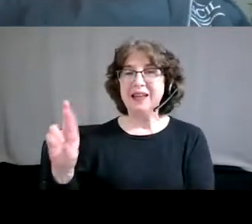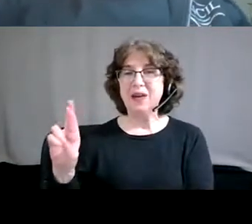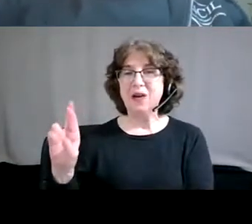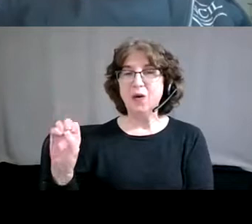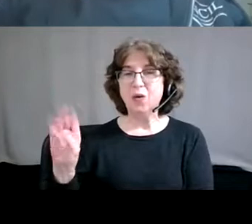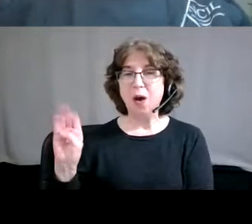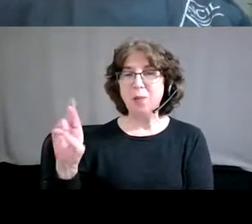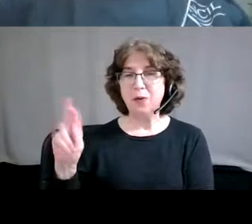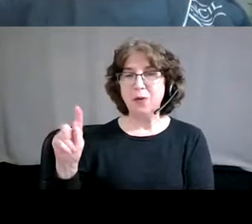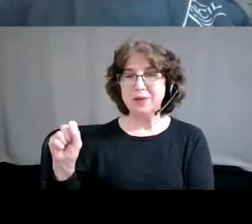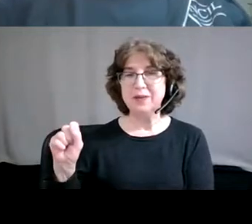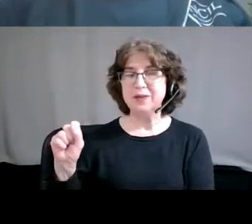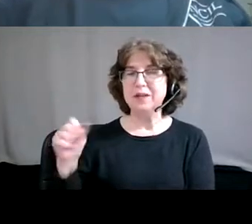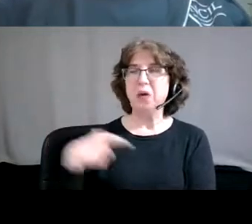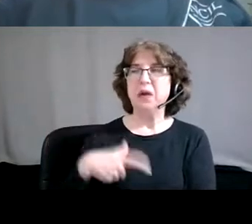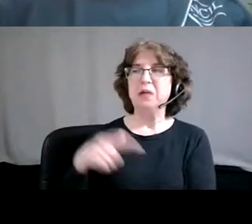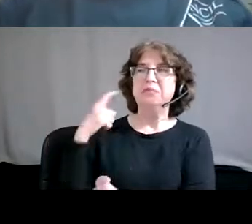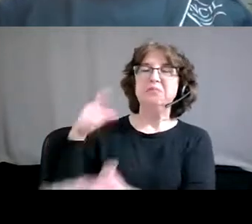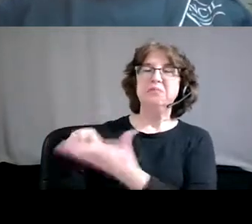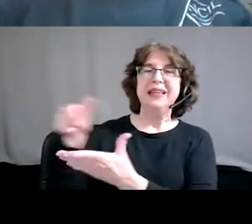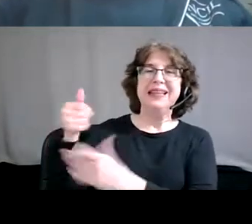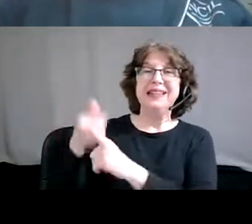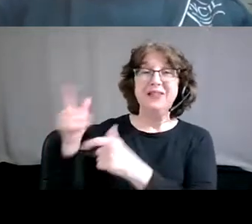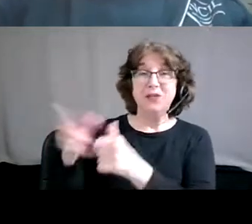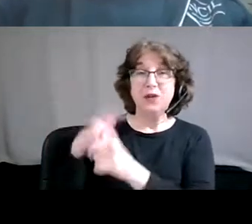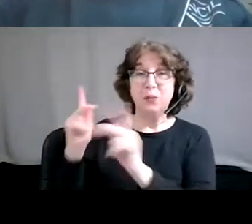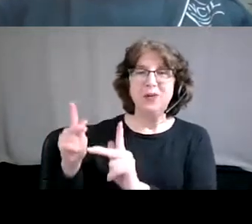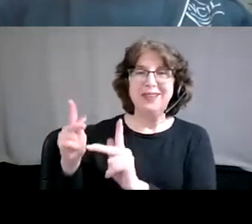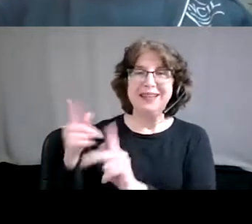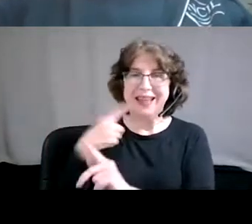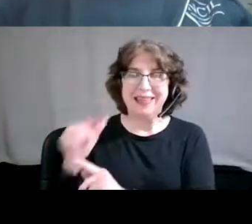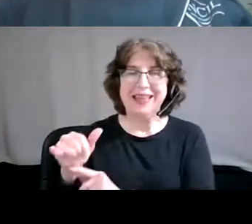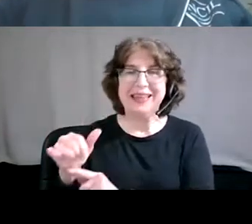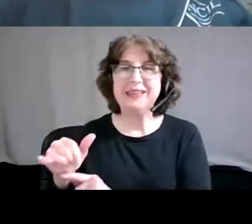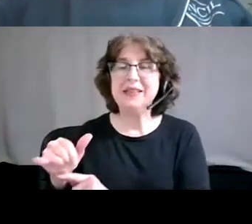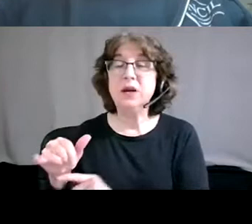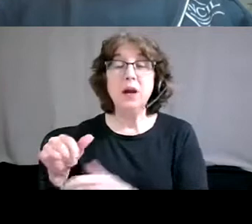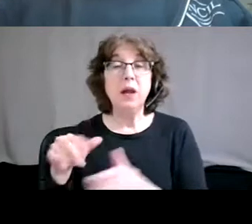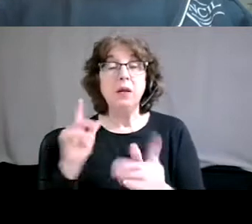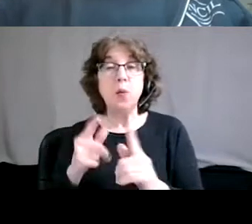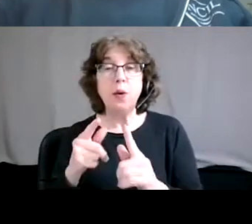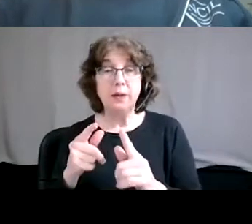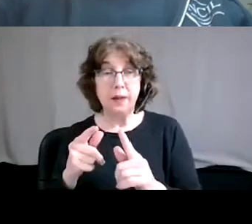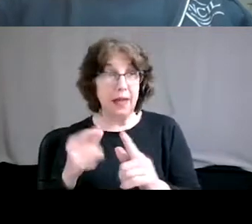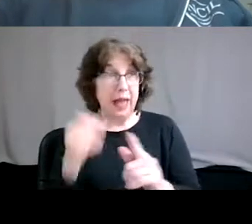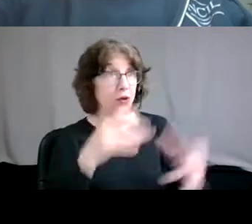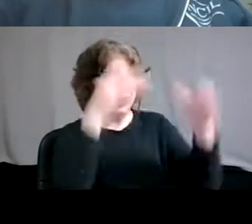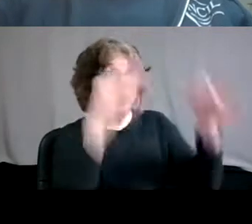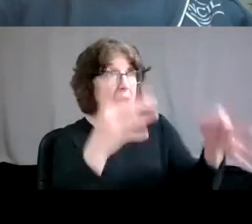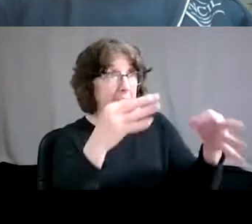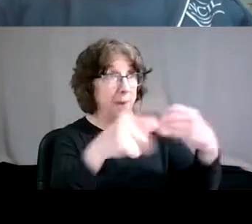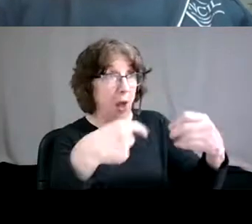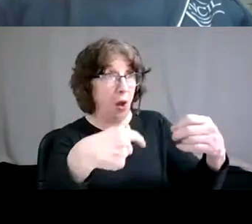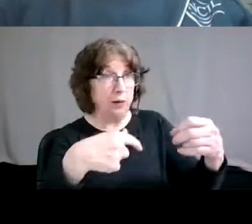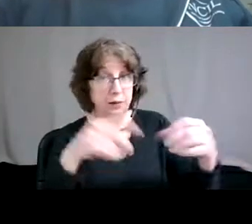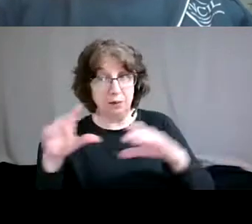or, given, given record is saying that the first time, meaning that you need to make sure that if decisions are being made,